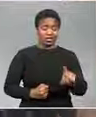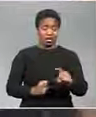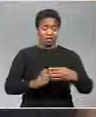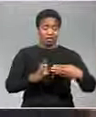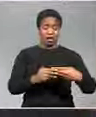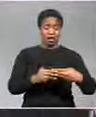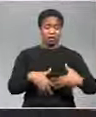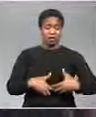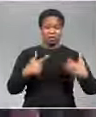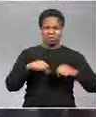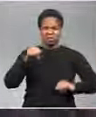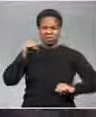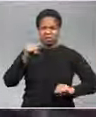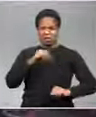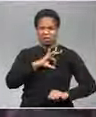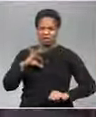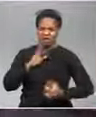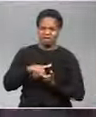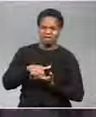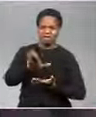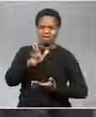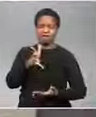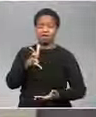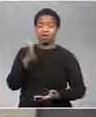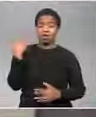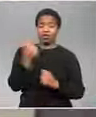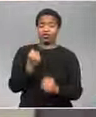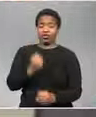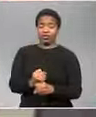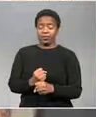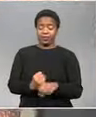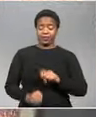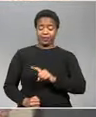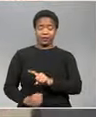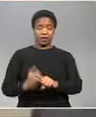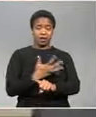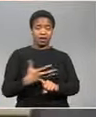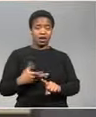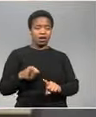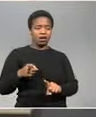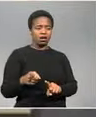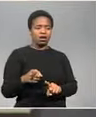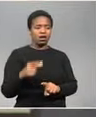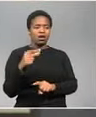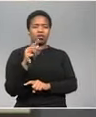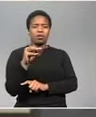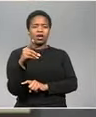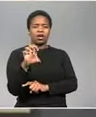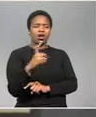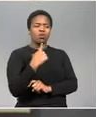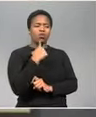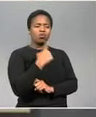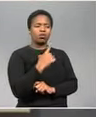marched against Gomede and her administration the mayor's spokesperson Mtunzi Gomede has told